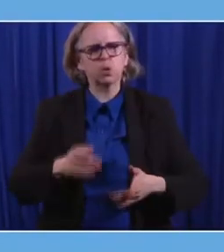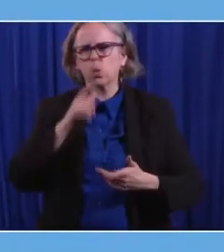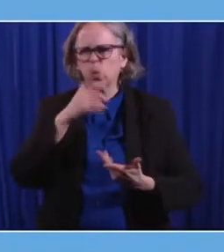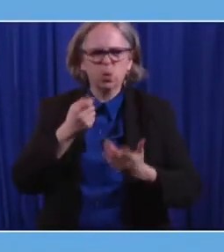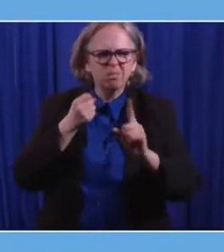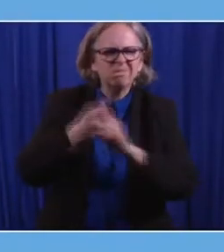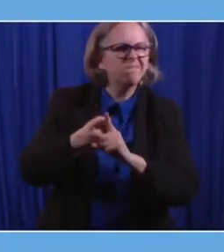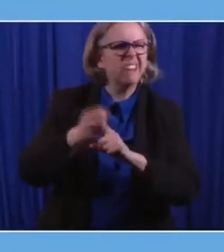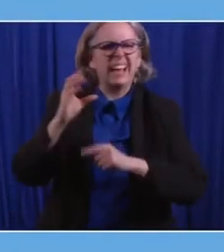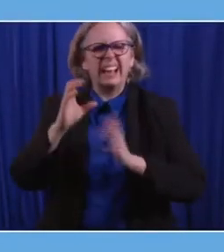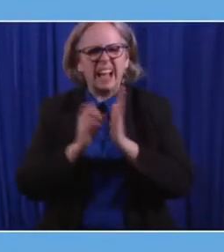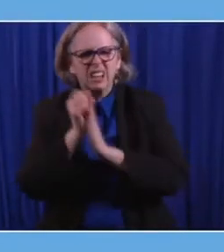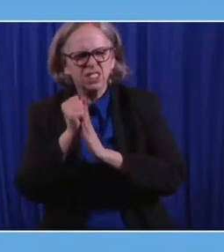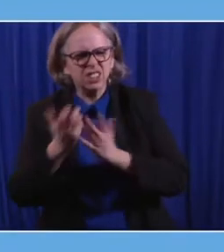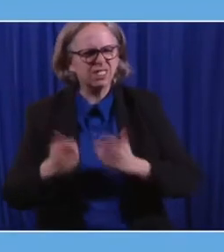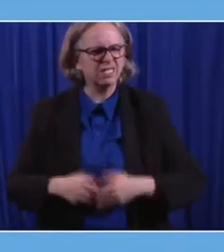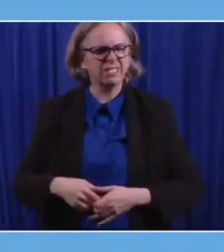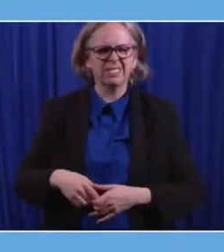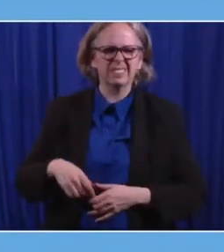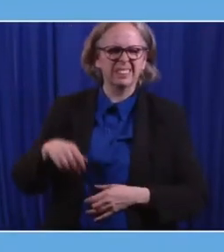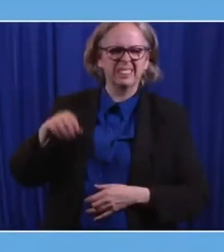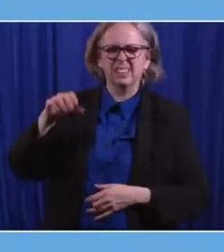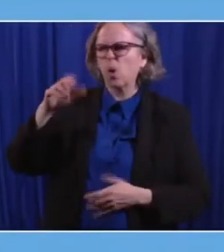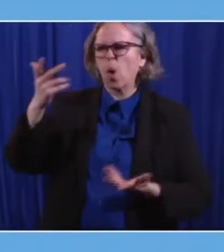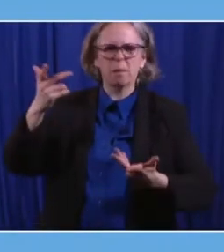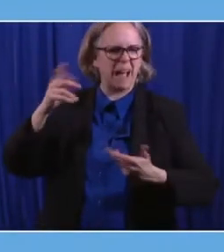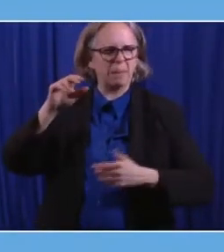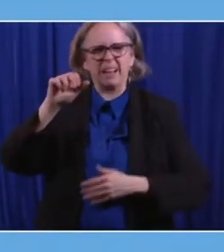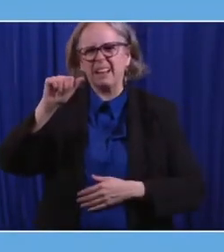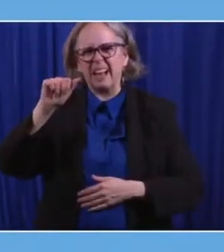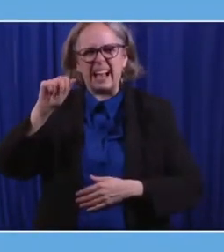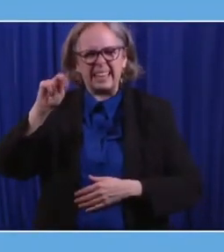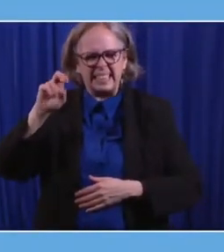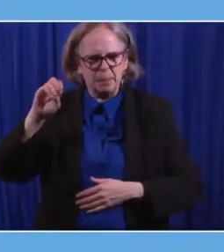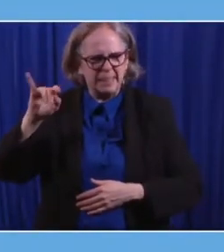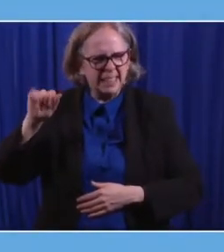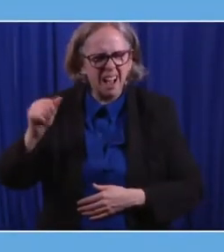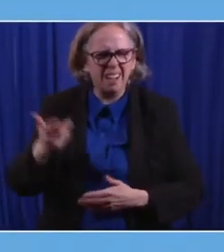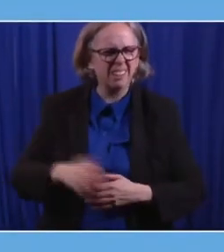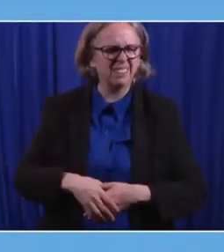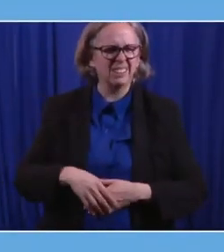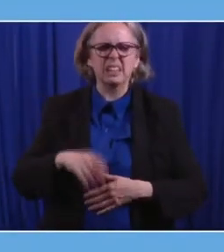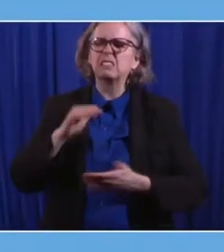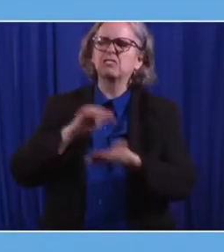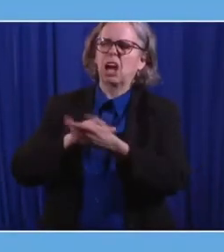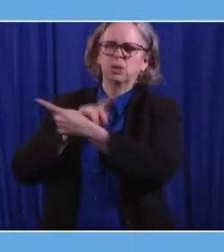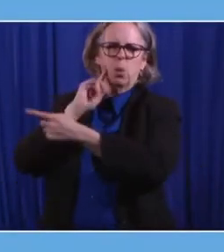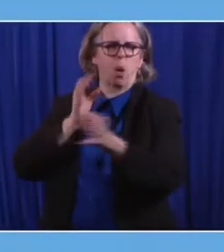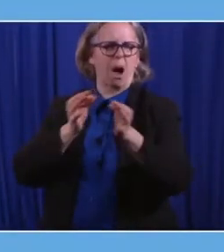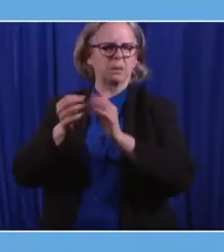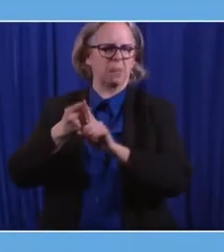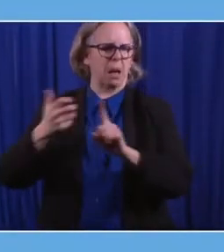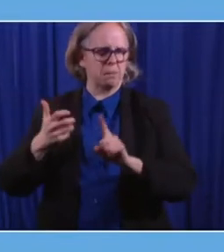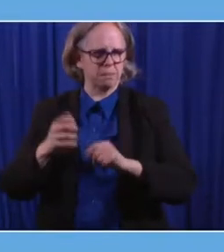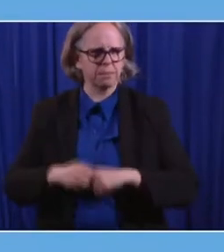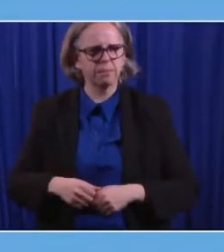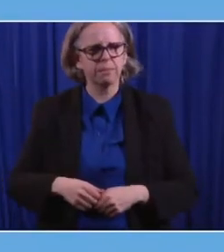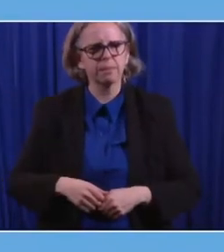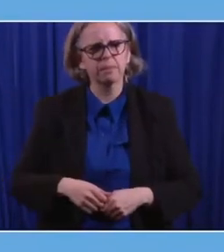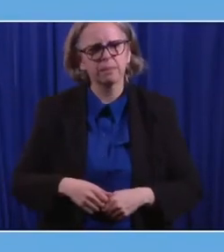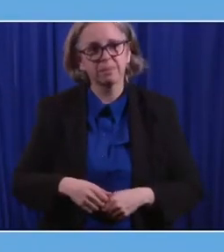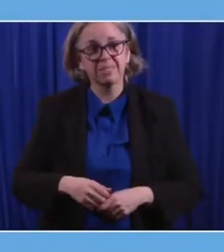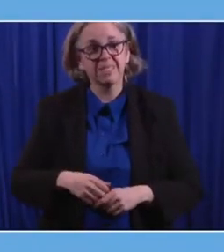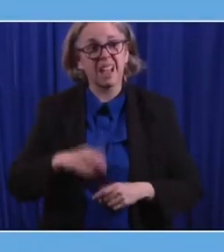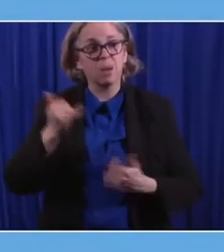specialized transplant centers. Again, Dr. Vanderhoff will talk a little bit more about that. Finally, we are clarifying that